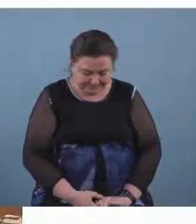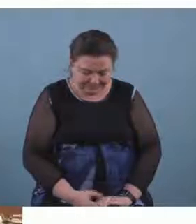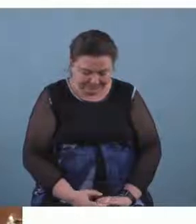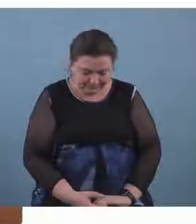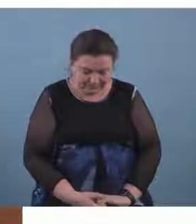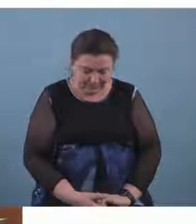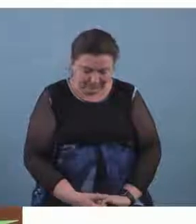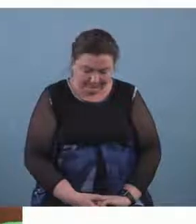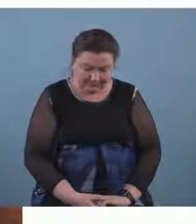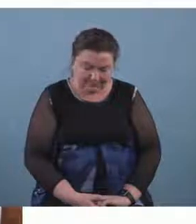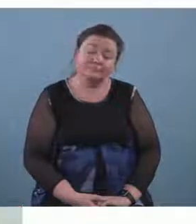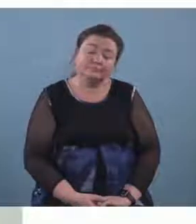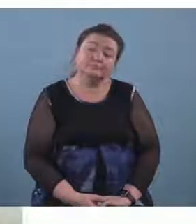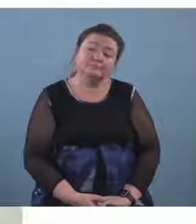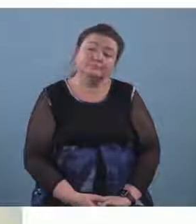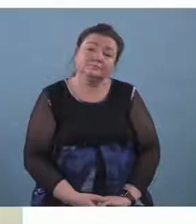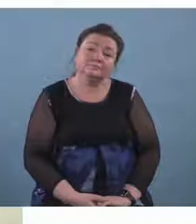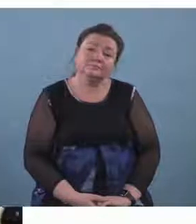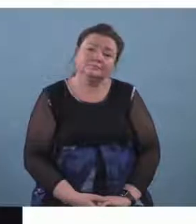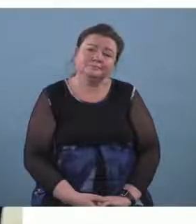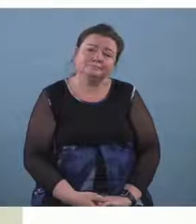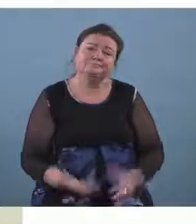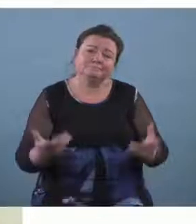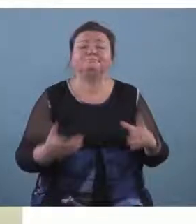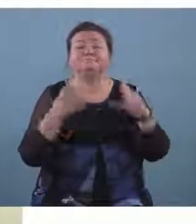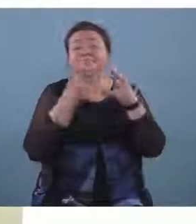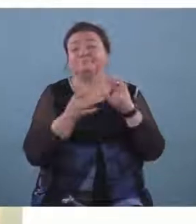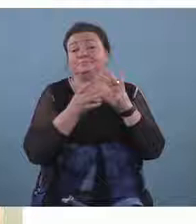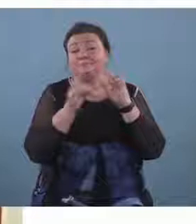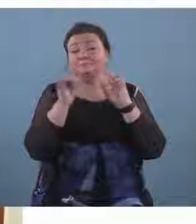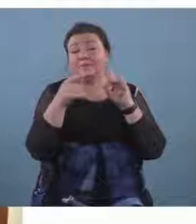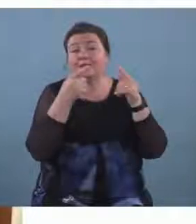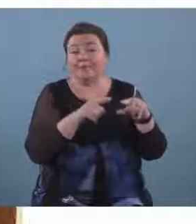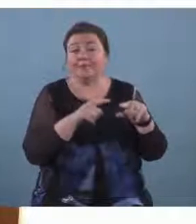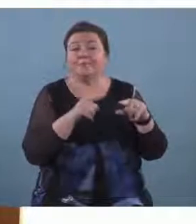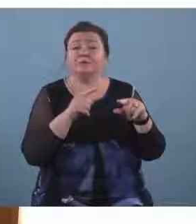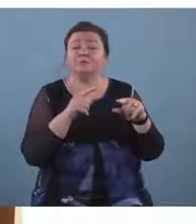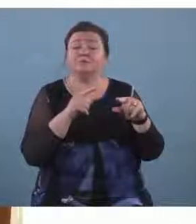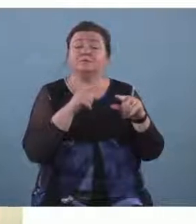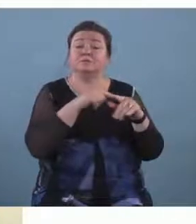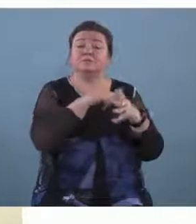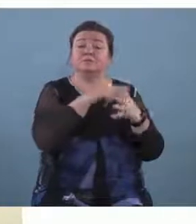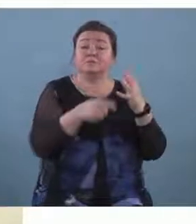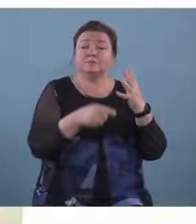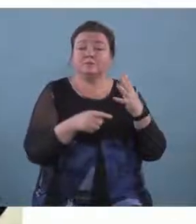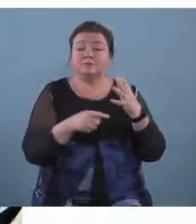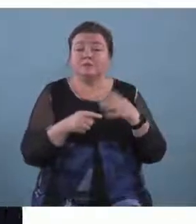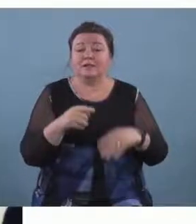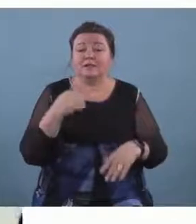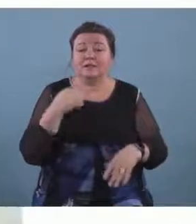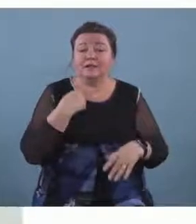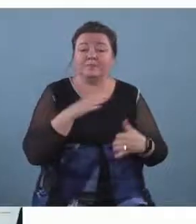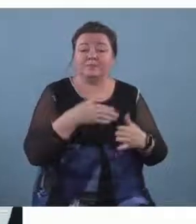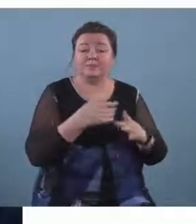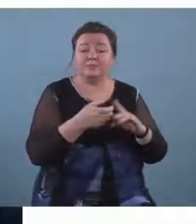there's what we have here is um an arrangement of the bells for leather um